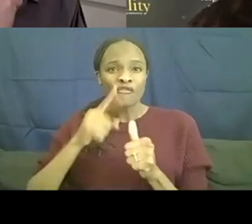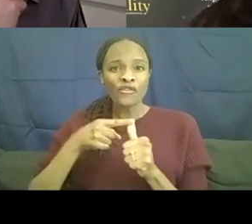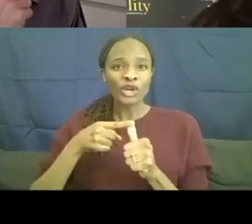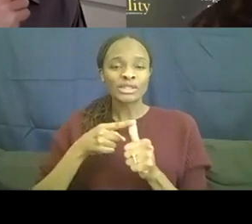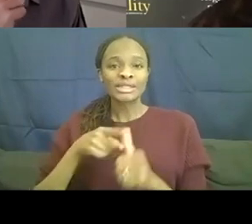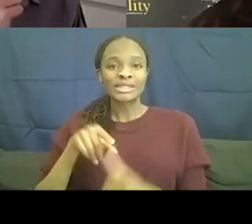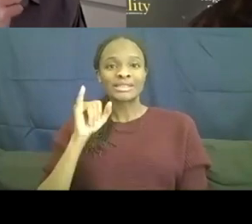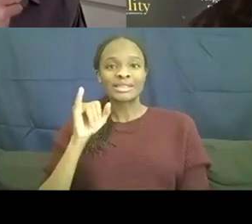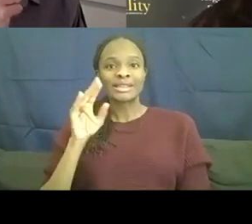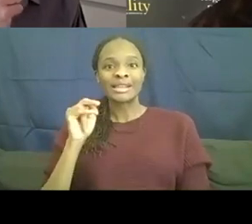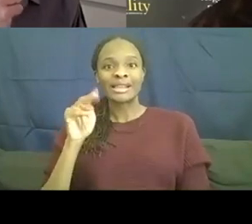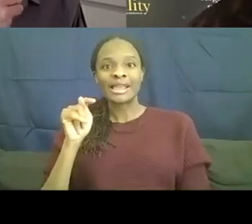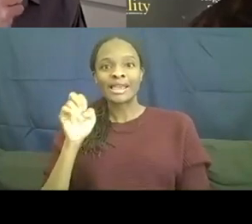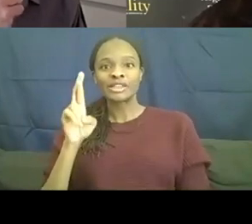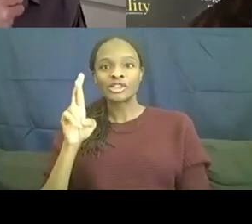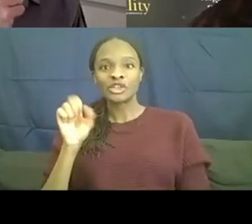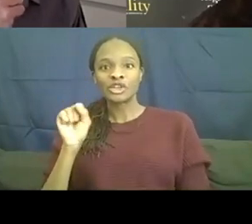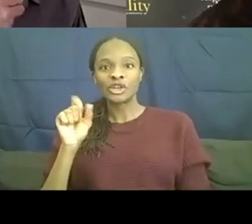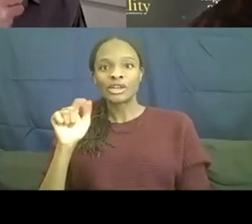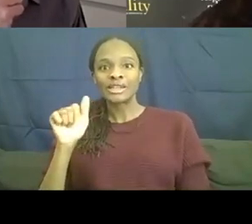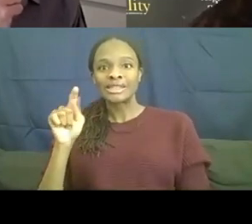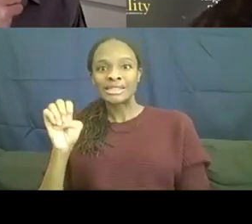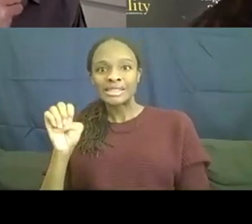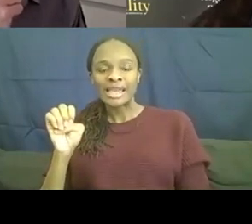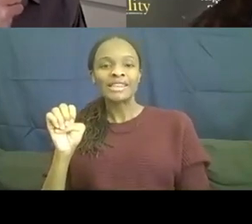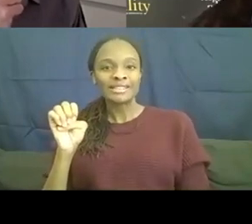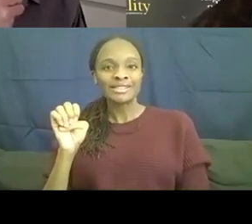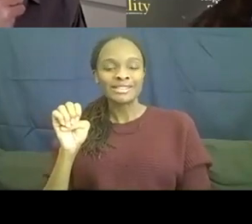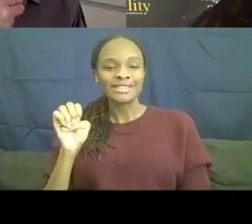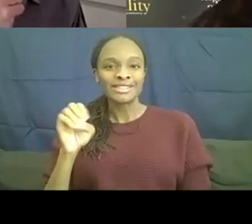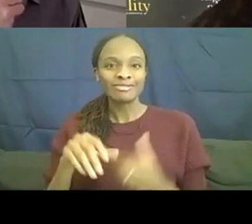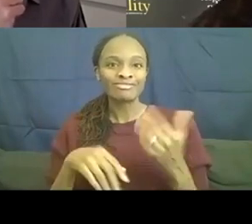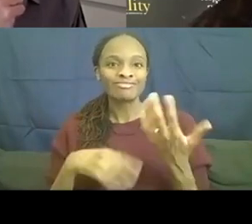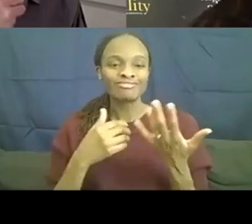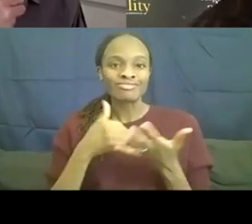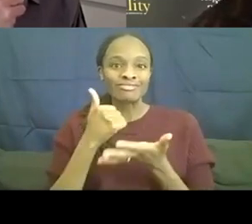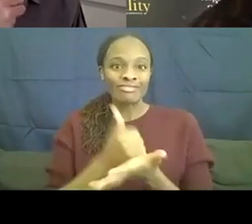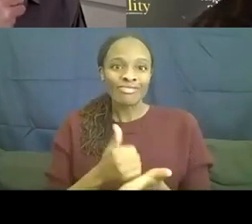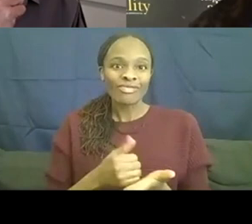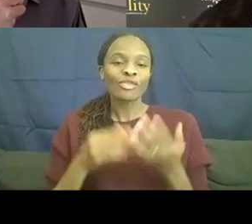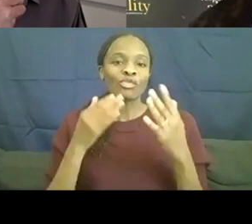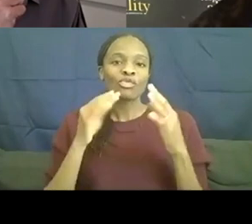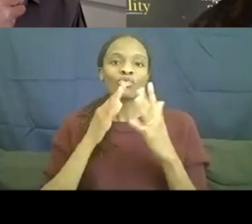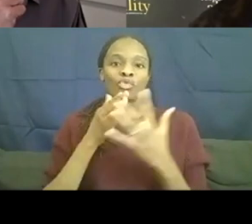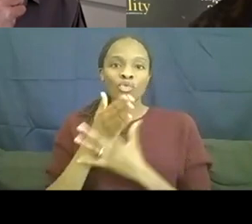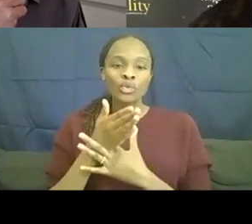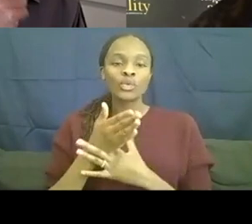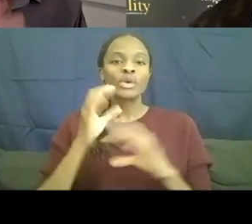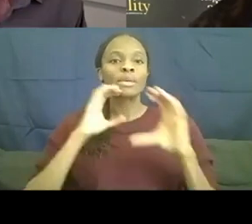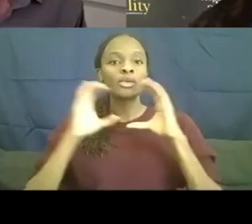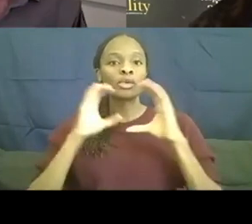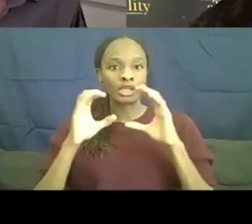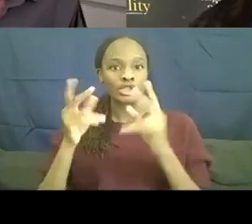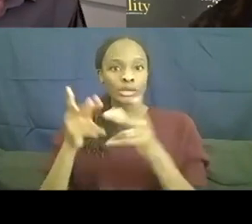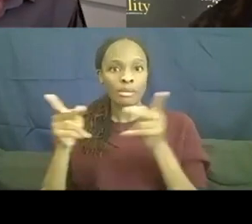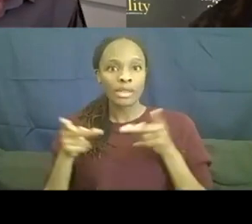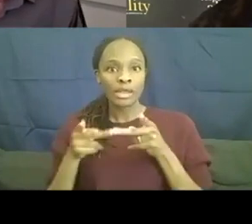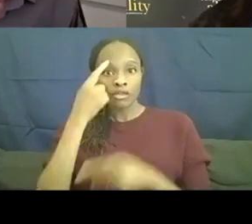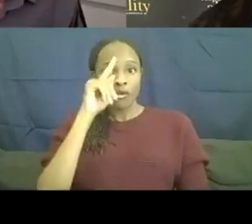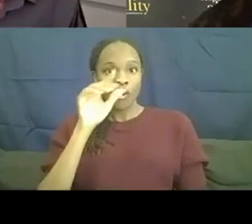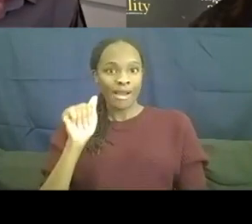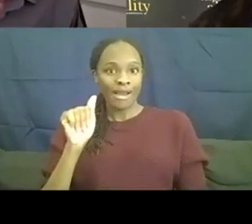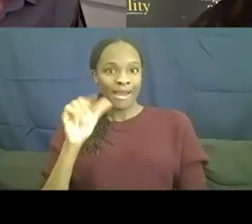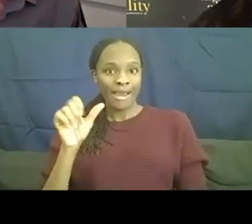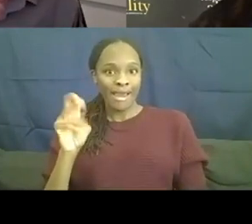of an aid, a communication facilitator for Adam through, um,